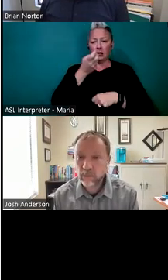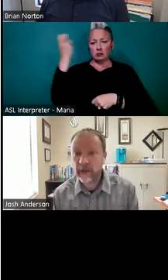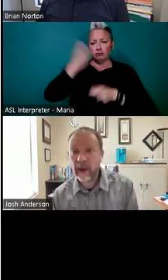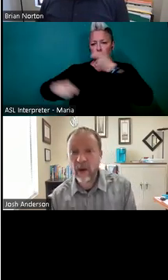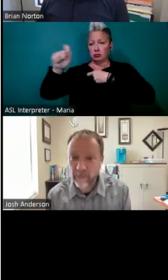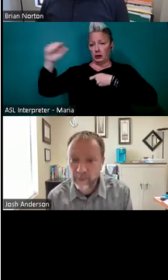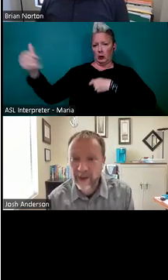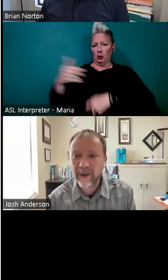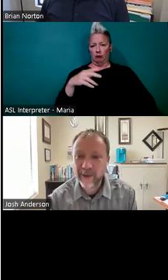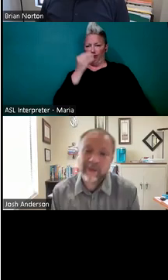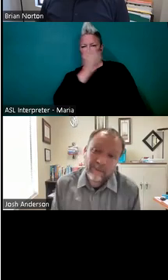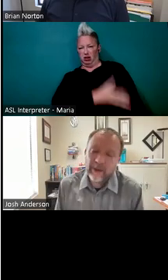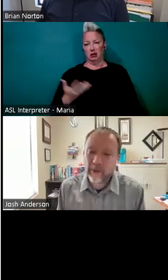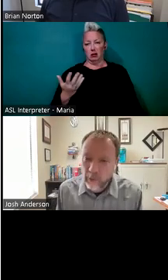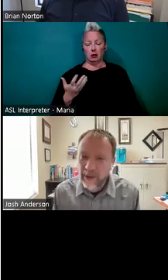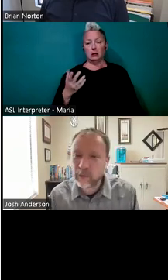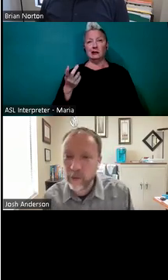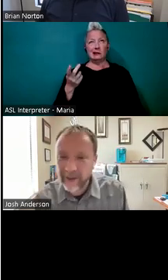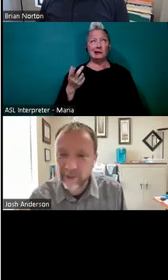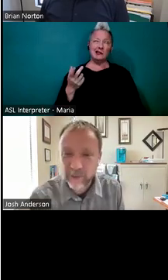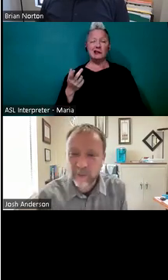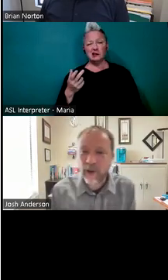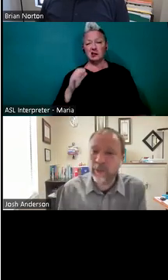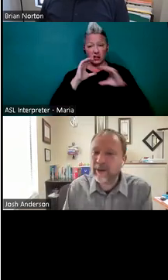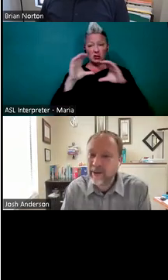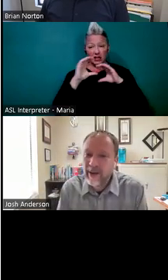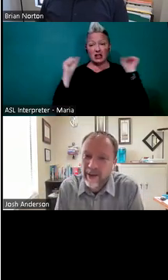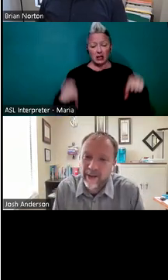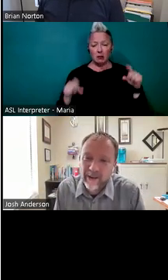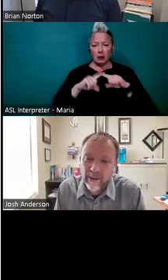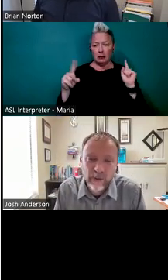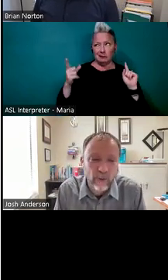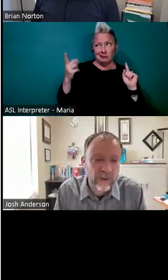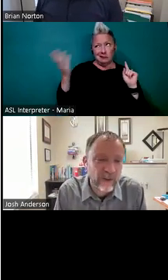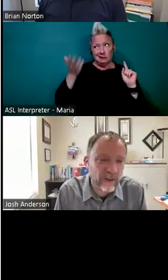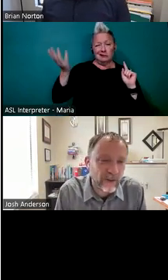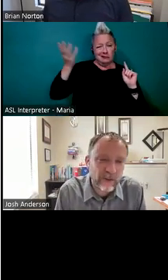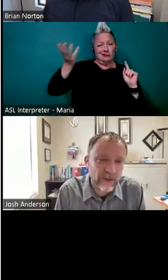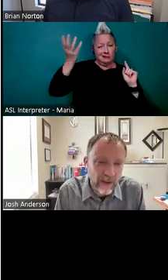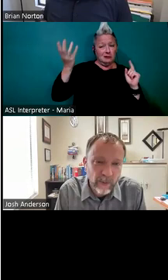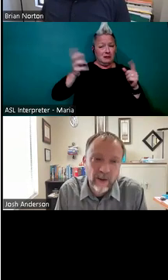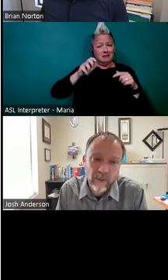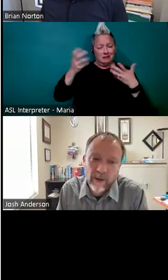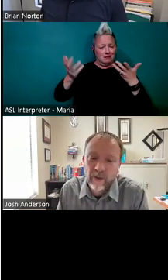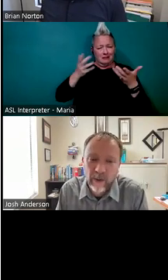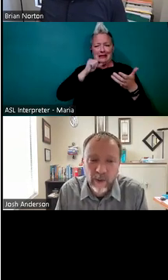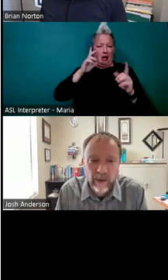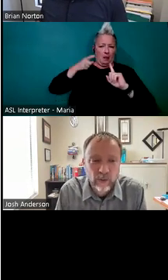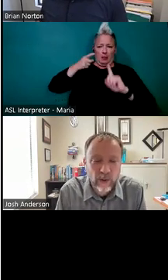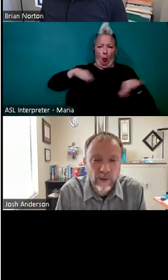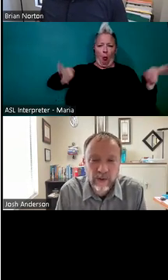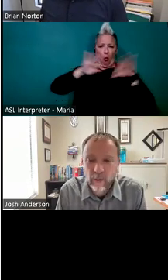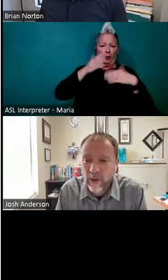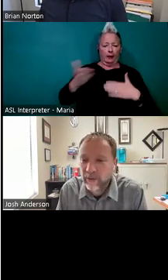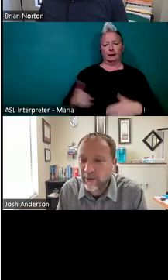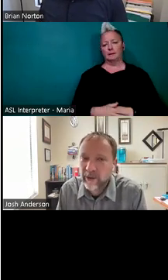really care about those kinds of things, yeah, communication only gets you so far. But, uh, as you can really see, just keeping everybody on the same page